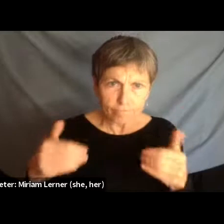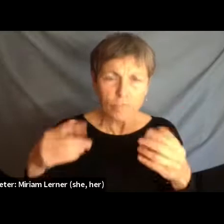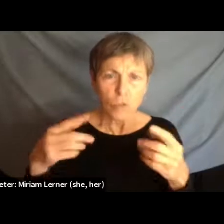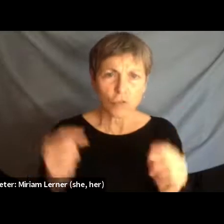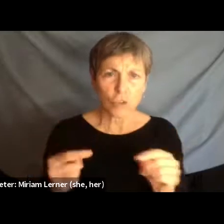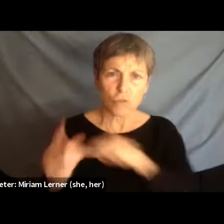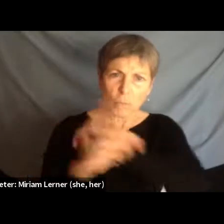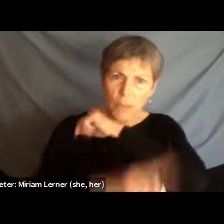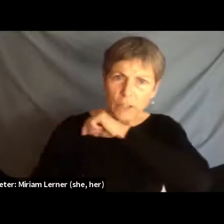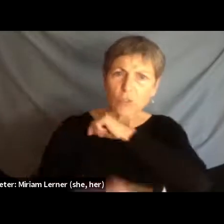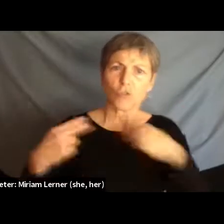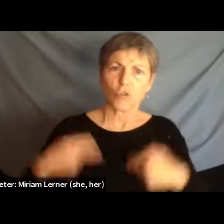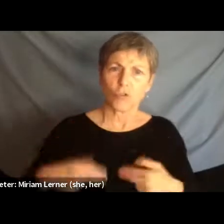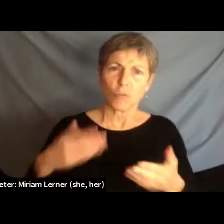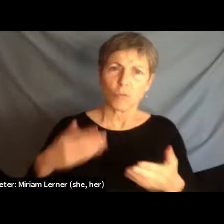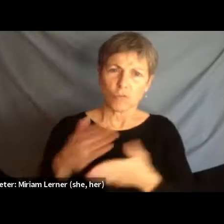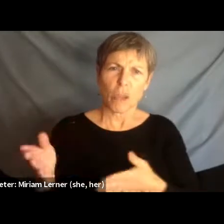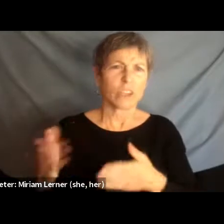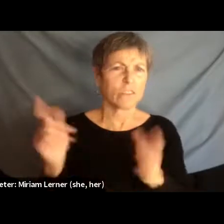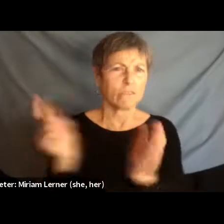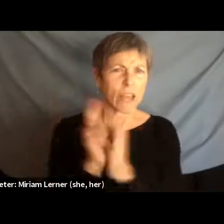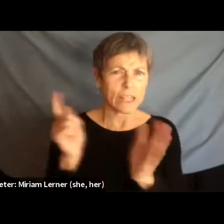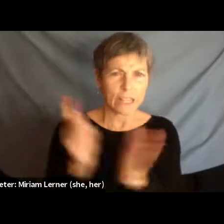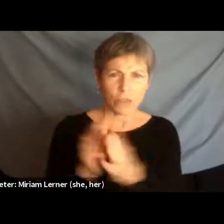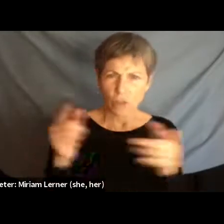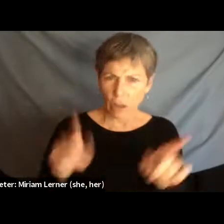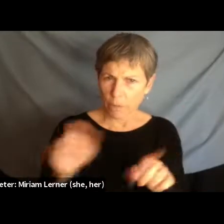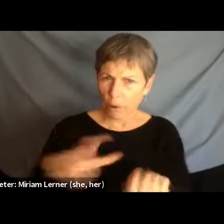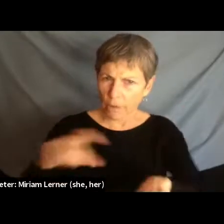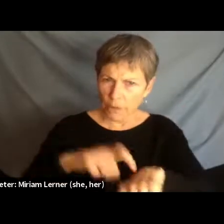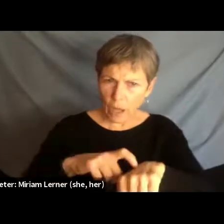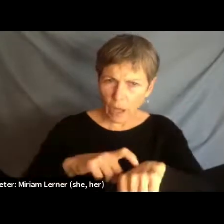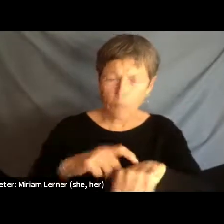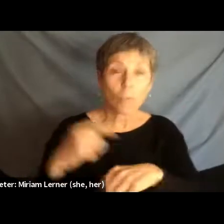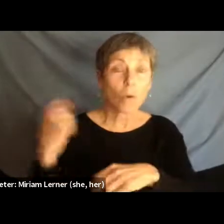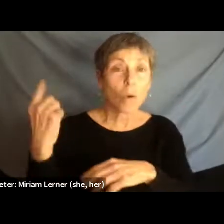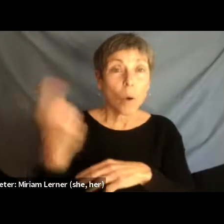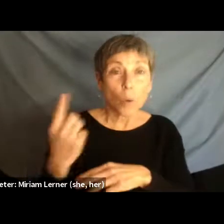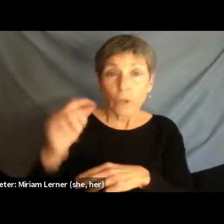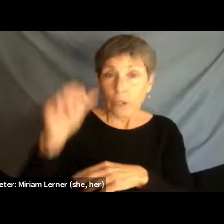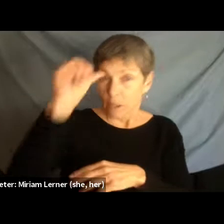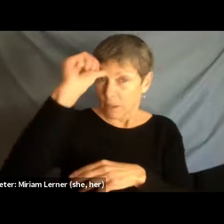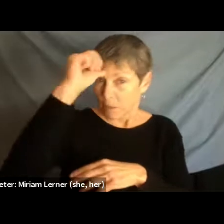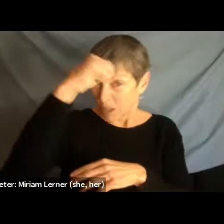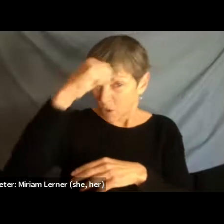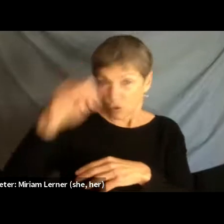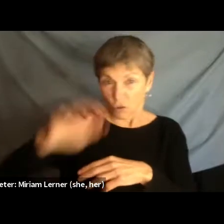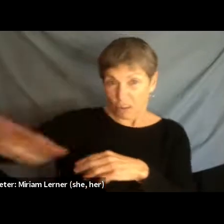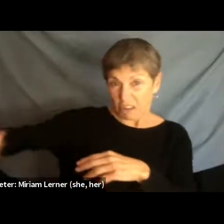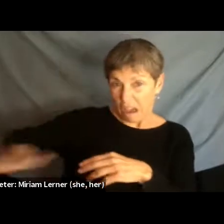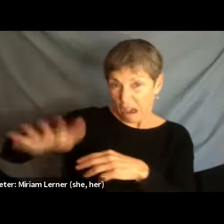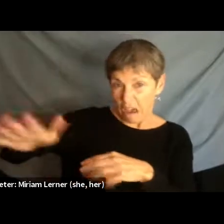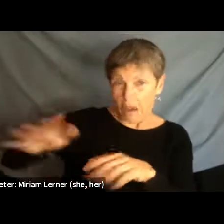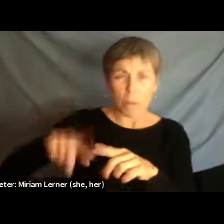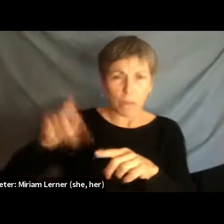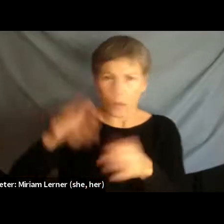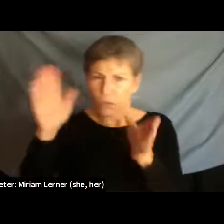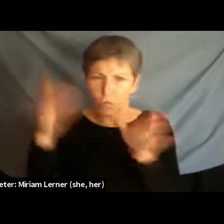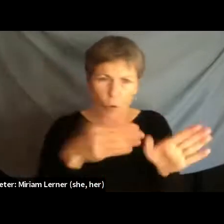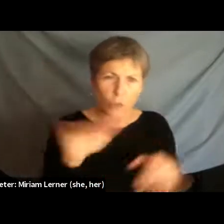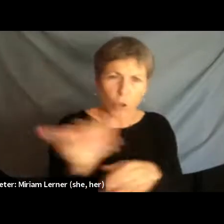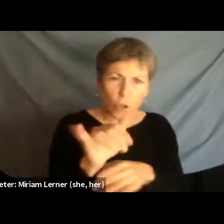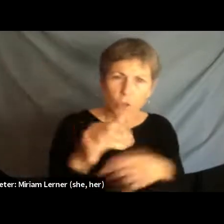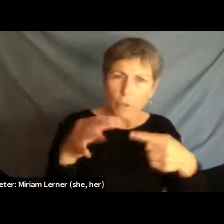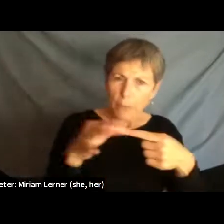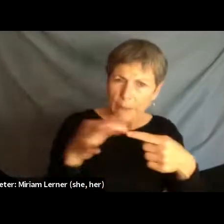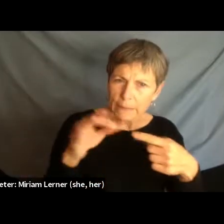that are continuously occurring, only on the Indian administered side, but must focus on the side of Pakistan